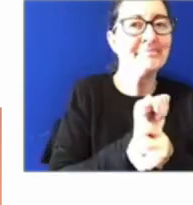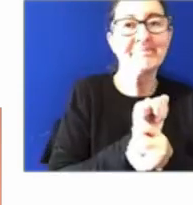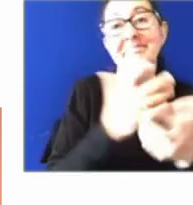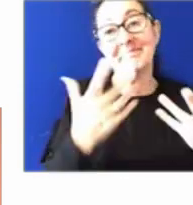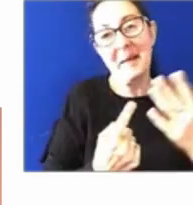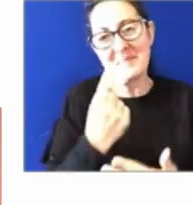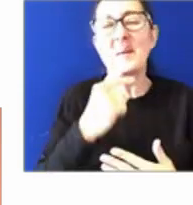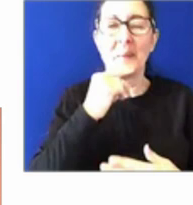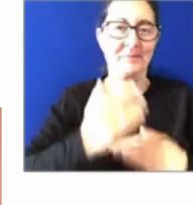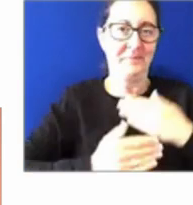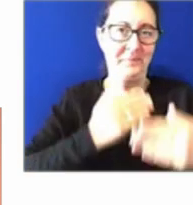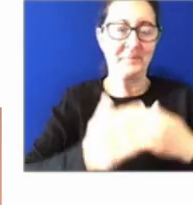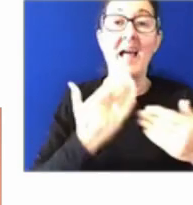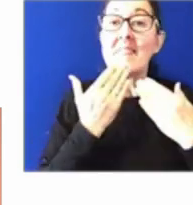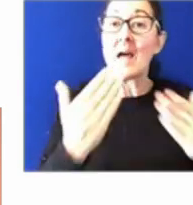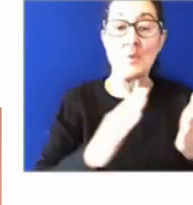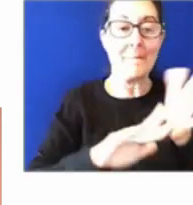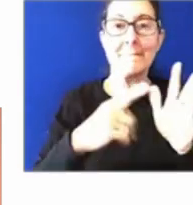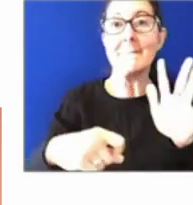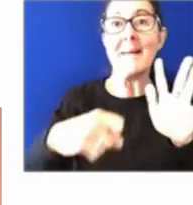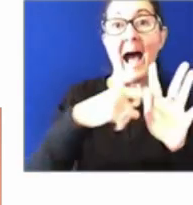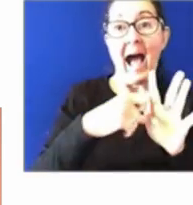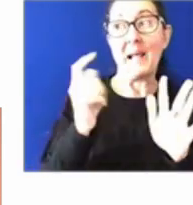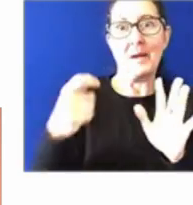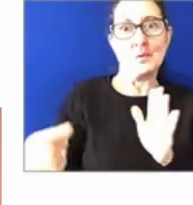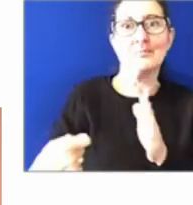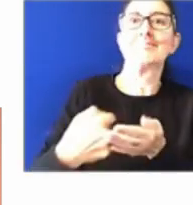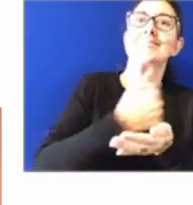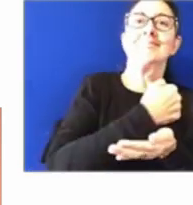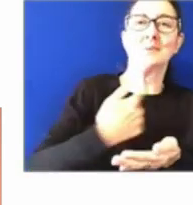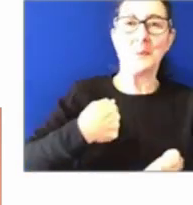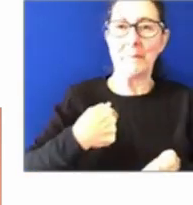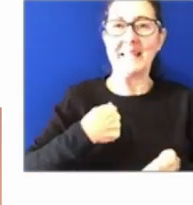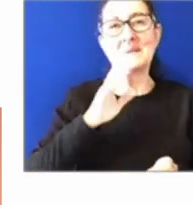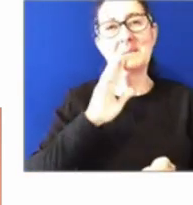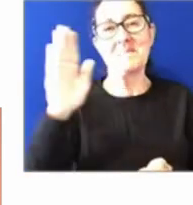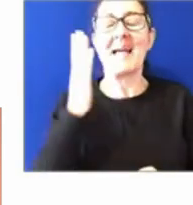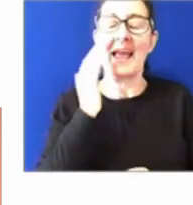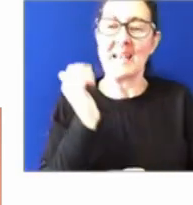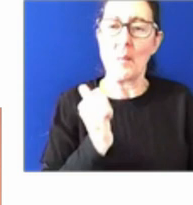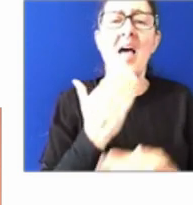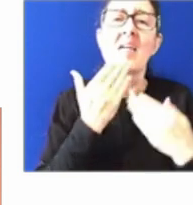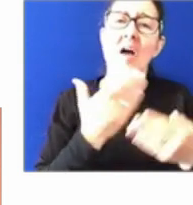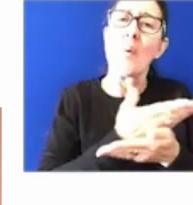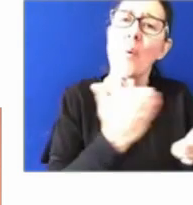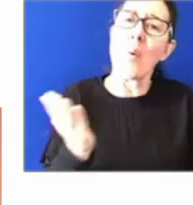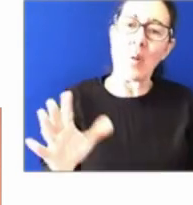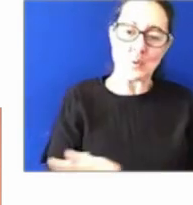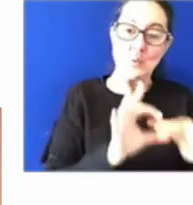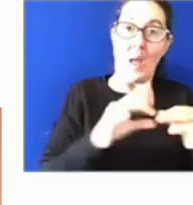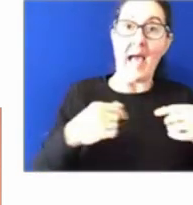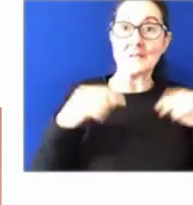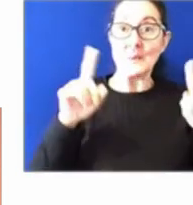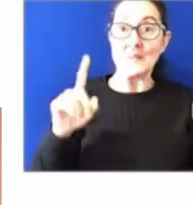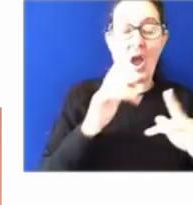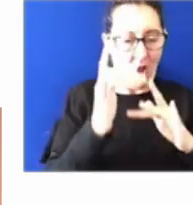was about to hand over to me anyway. And thank you for all, thank you for all joining us today online. It's